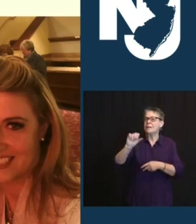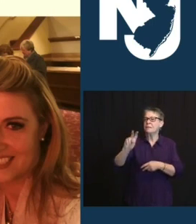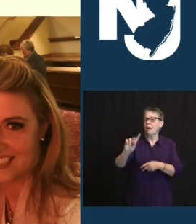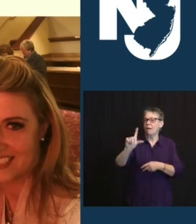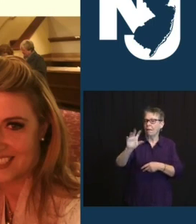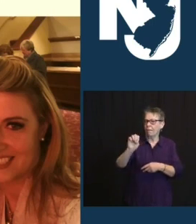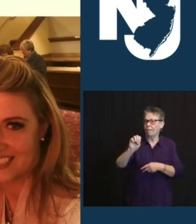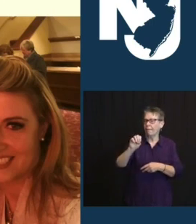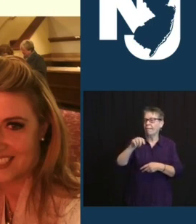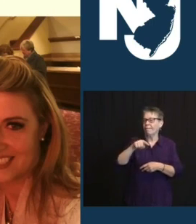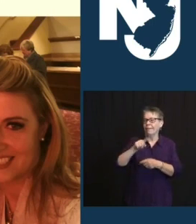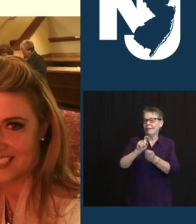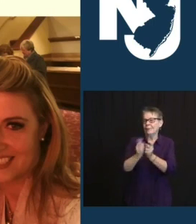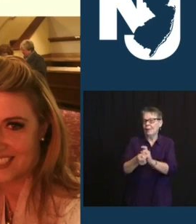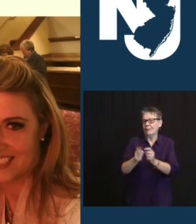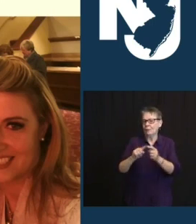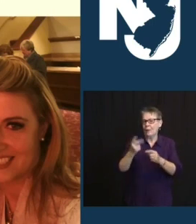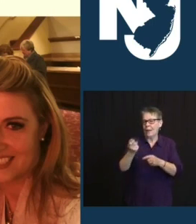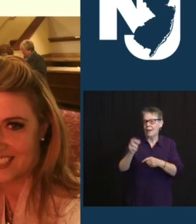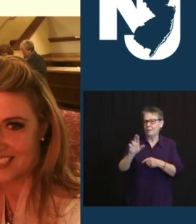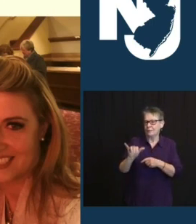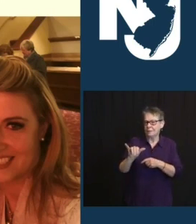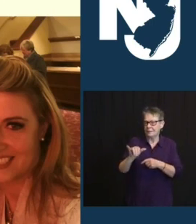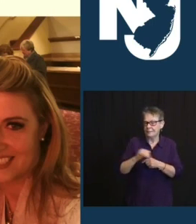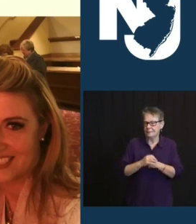THAT THE EDA WAS THERE WHEN THEY NEEDED THEM.